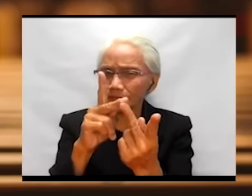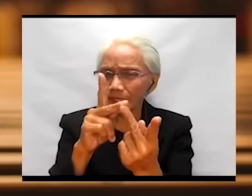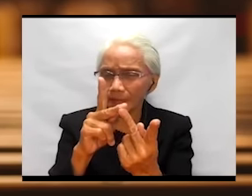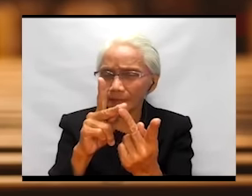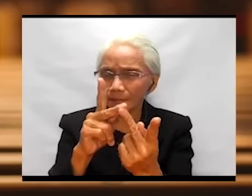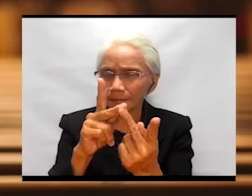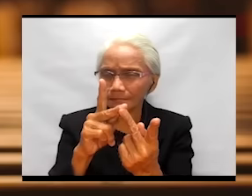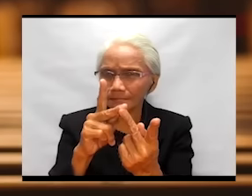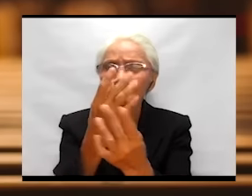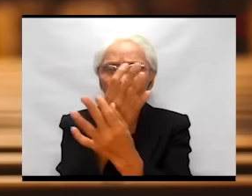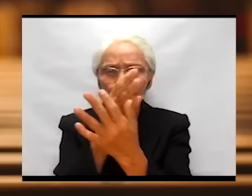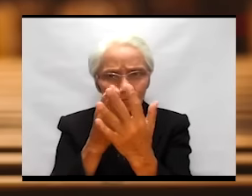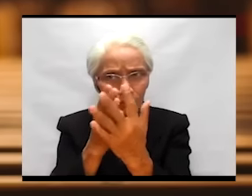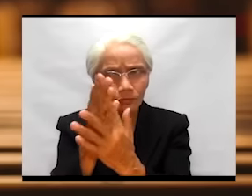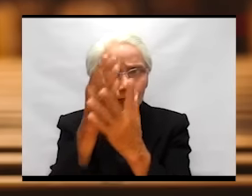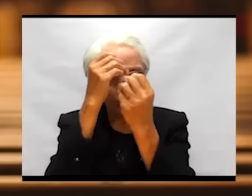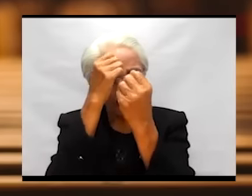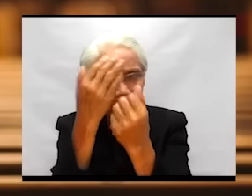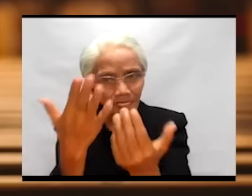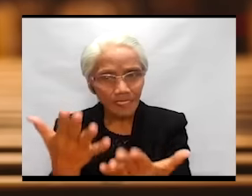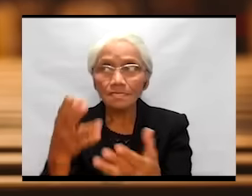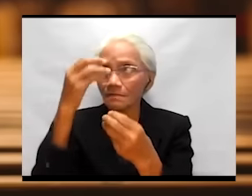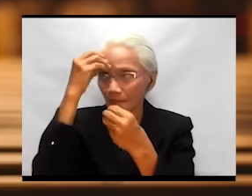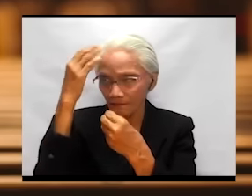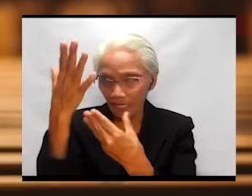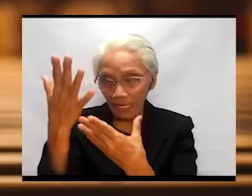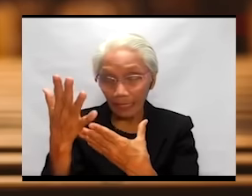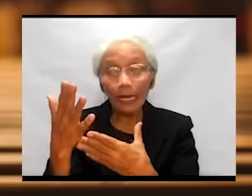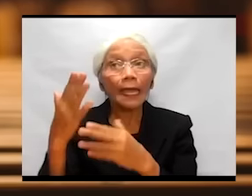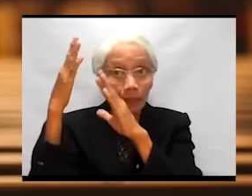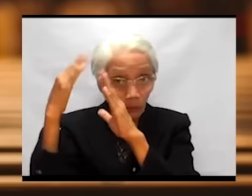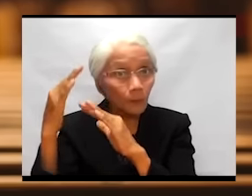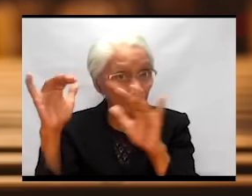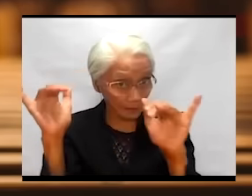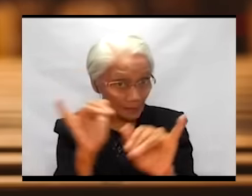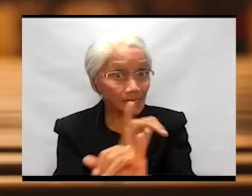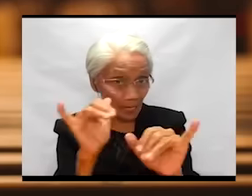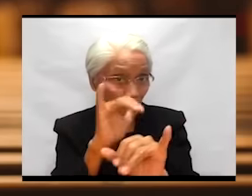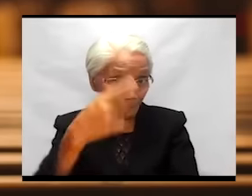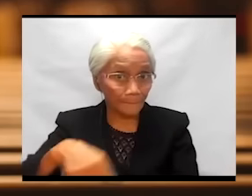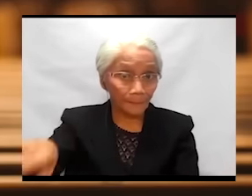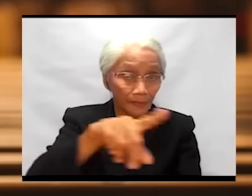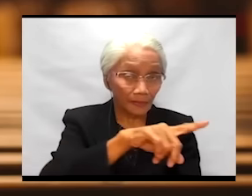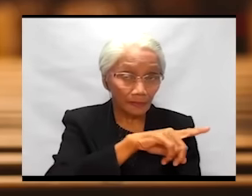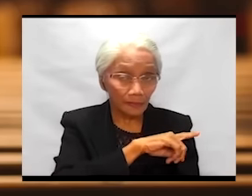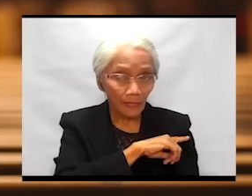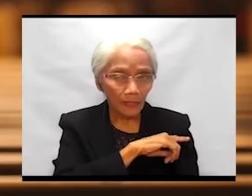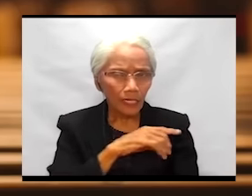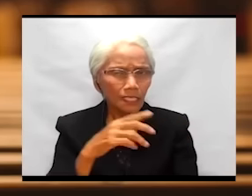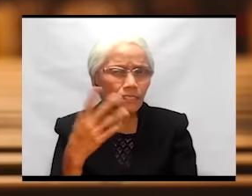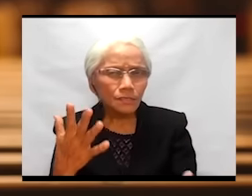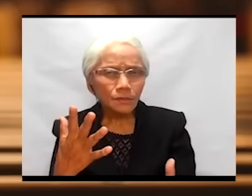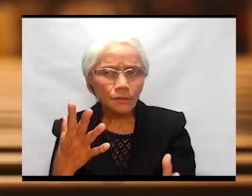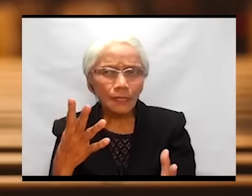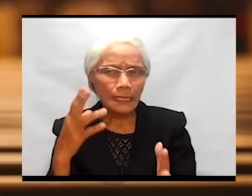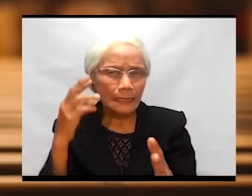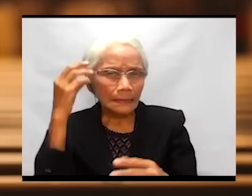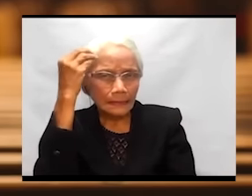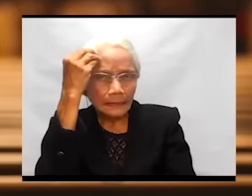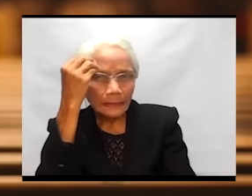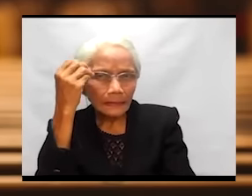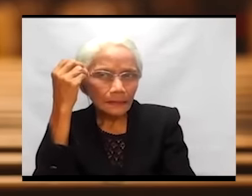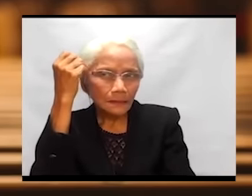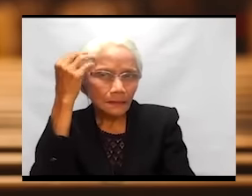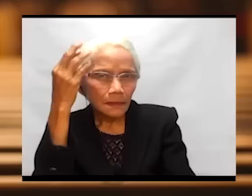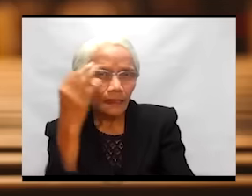to obey the Father. At ganyan din po sana tayo as we contemplate the